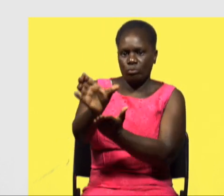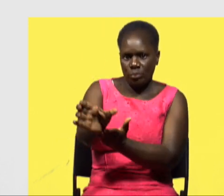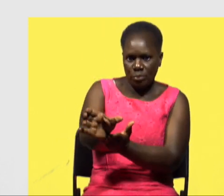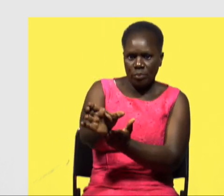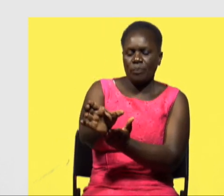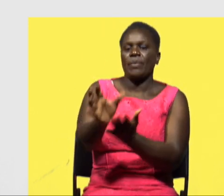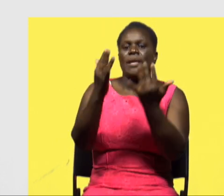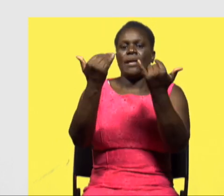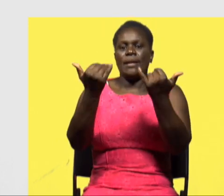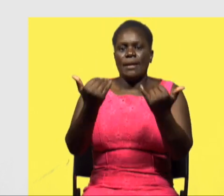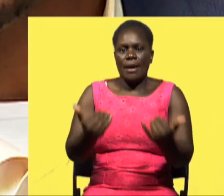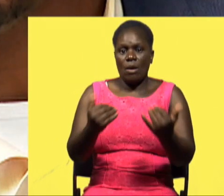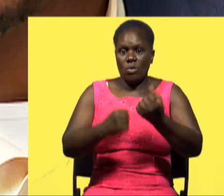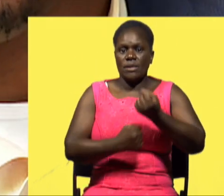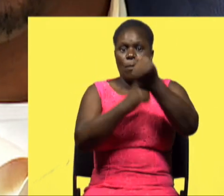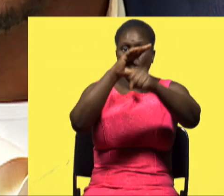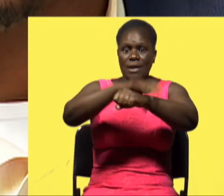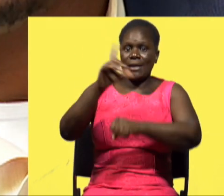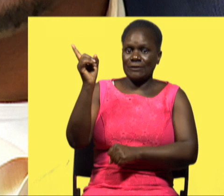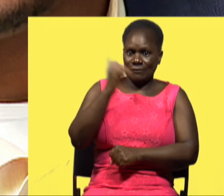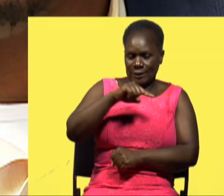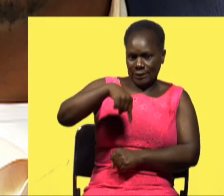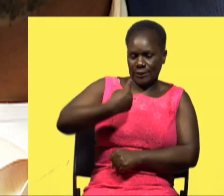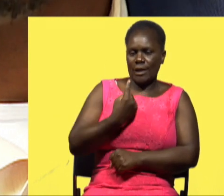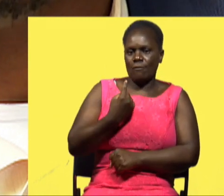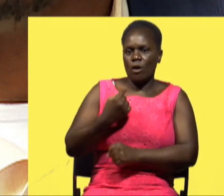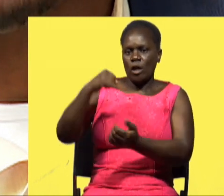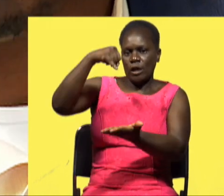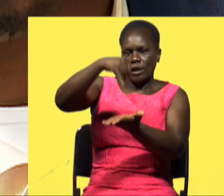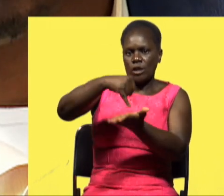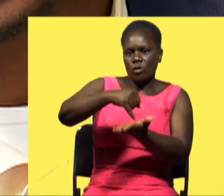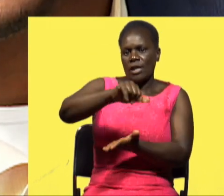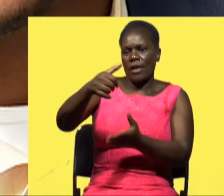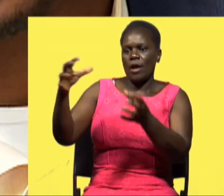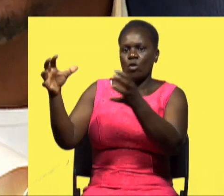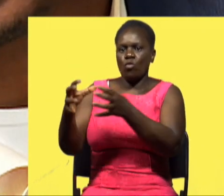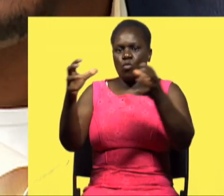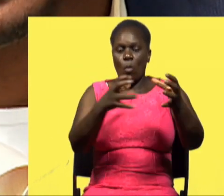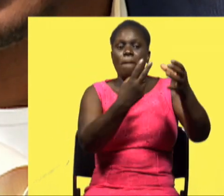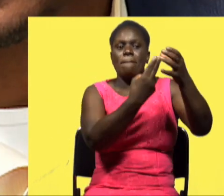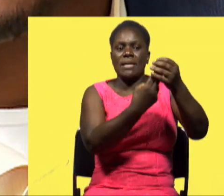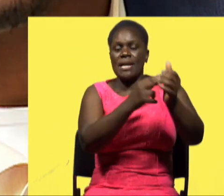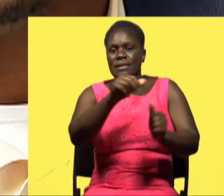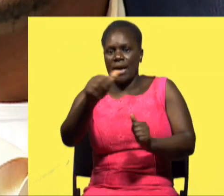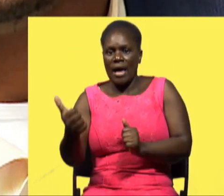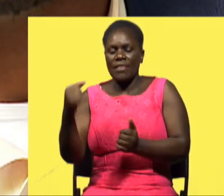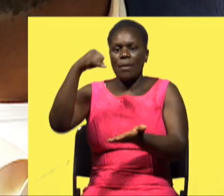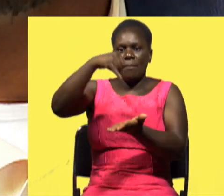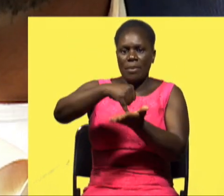grant uh now with that kind of support we are able to bring on board other teams other partners